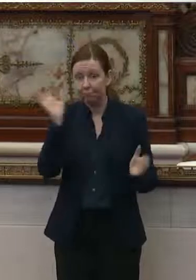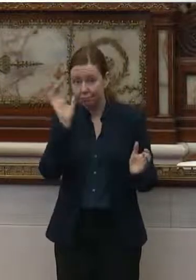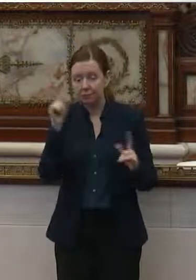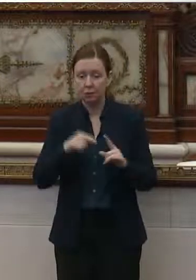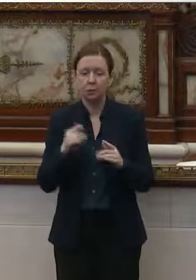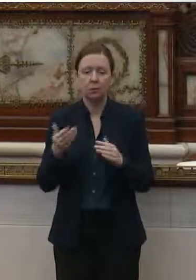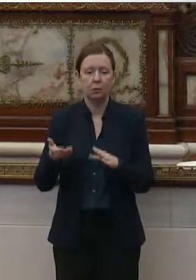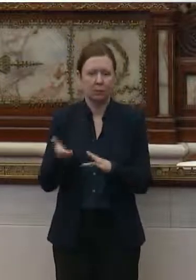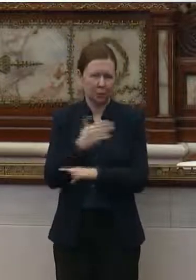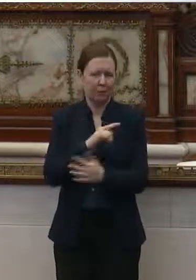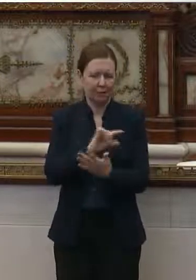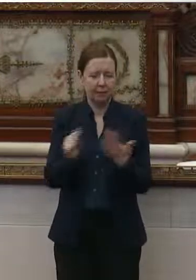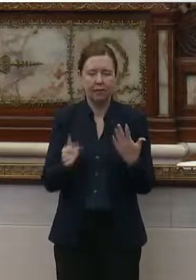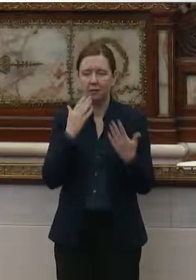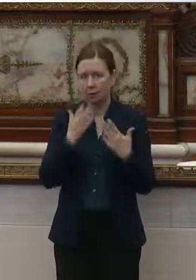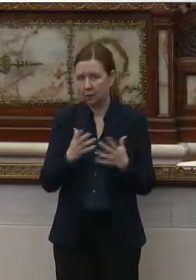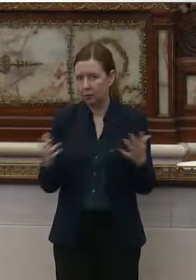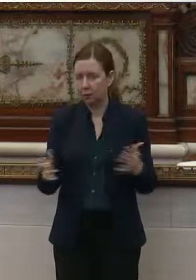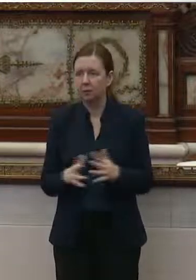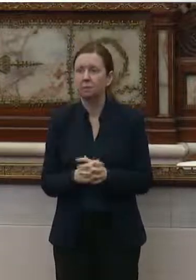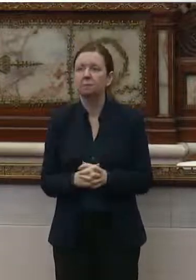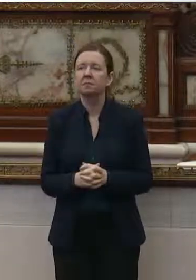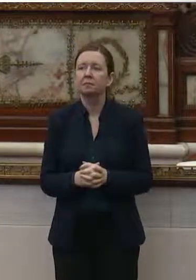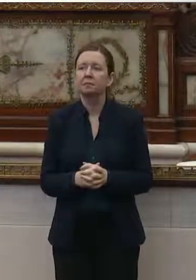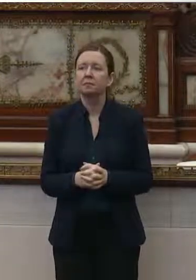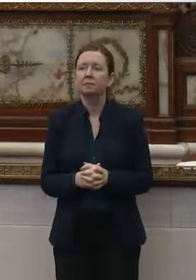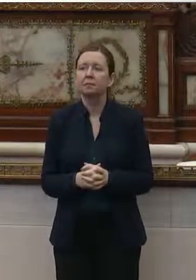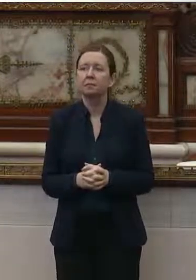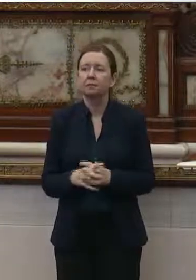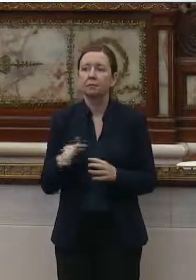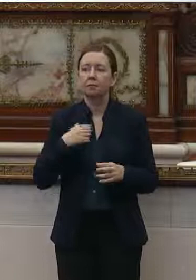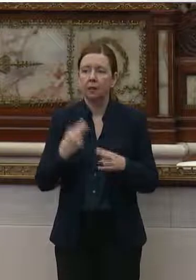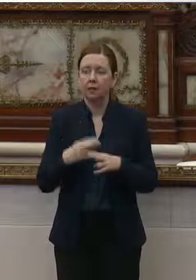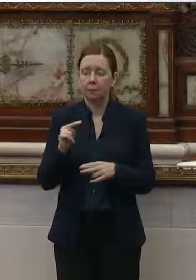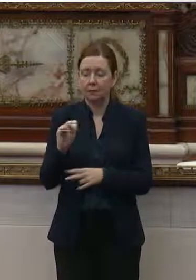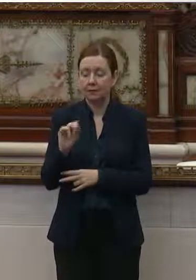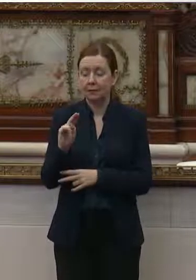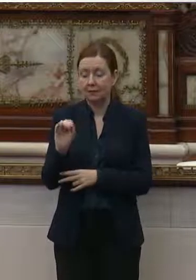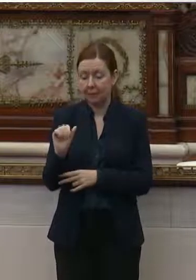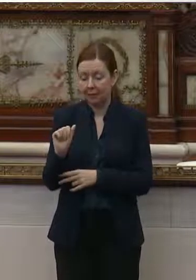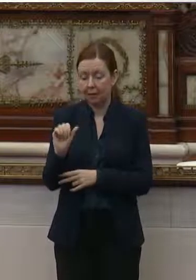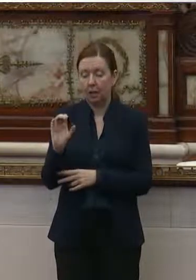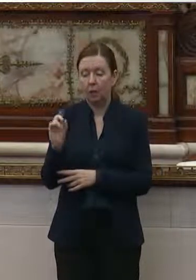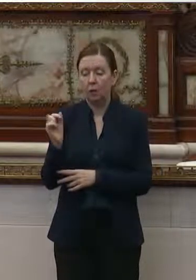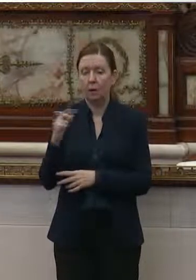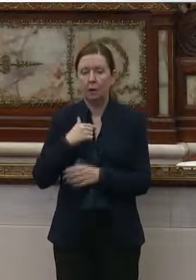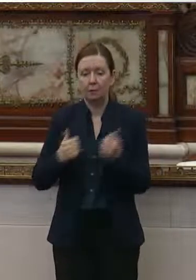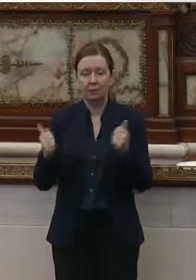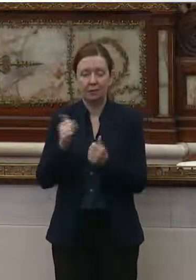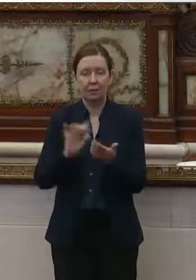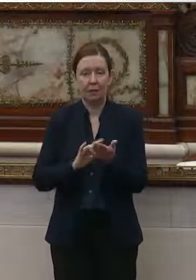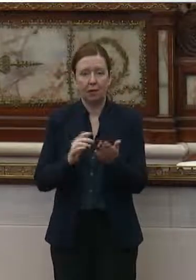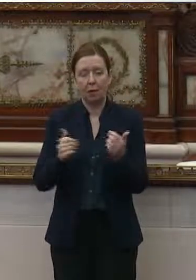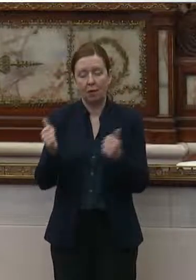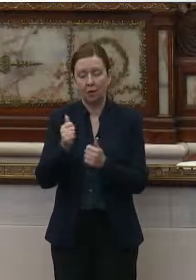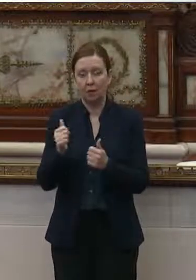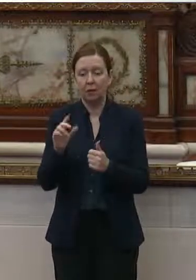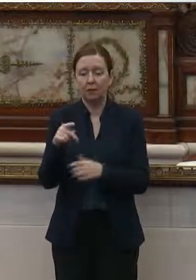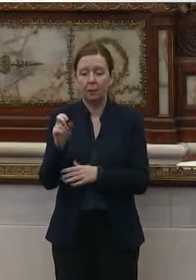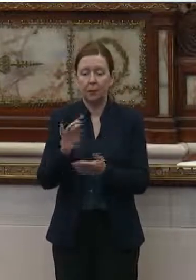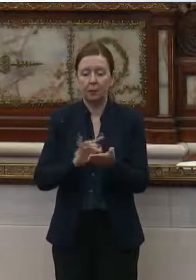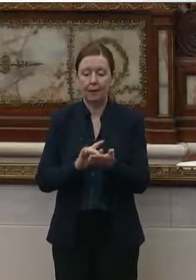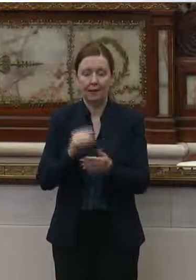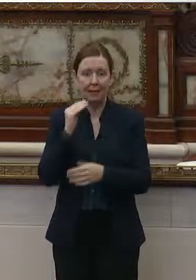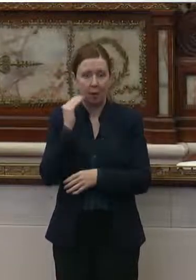to the previous panel. So thank you for that. My name is Nina O'Connor, and I'm the chief medical officer of Penn Medicine at